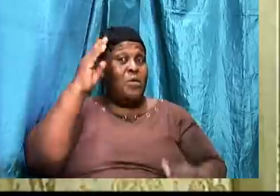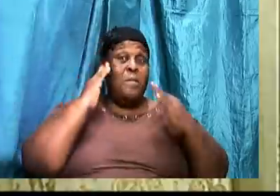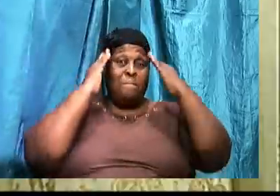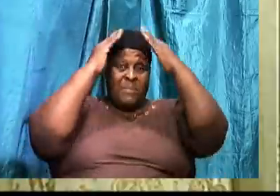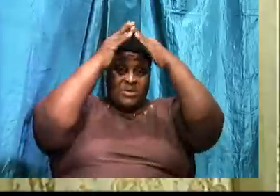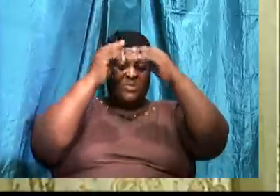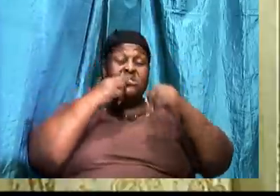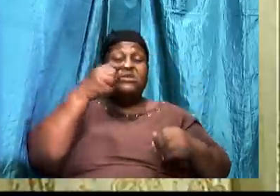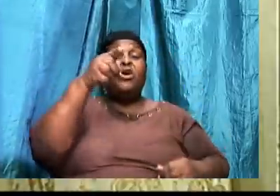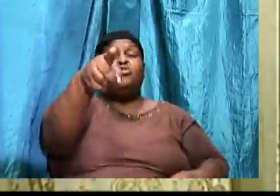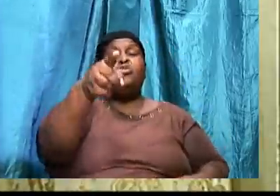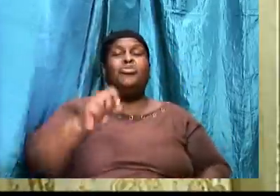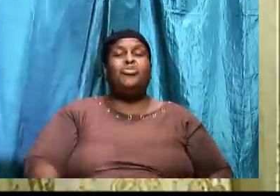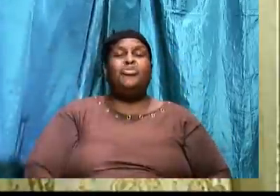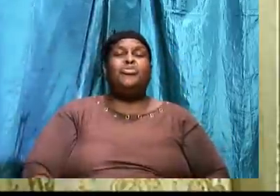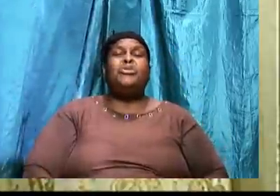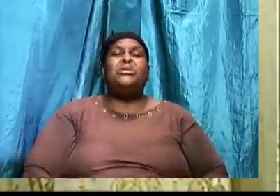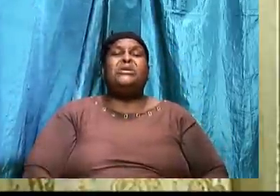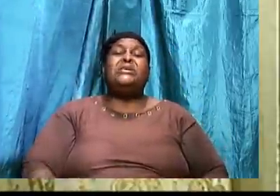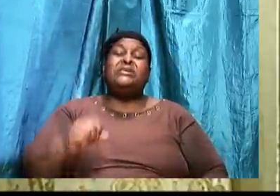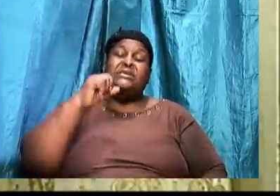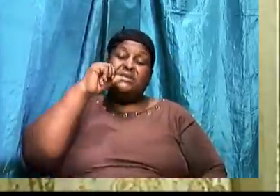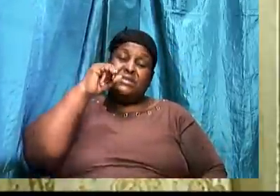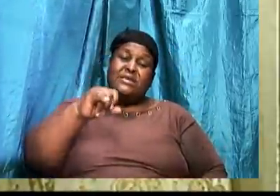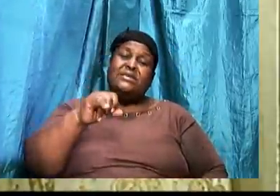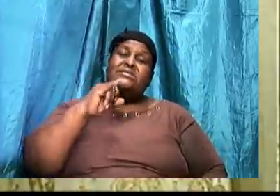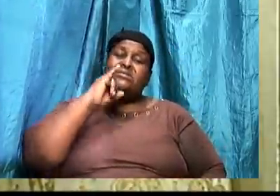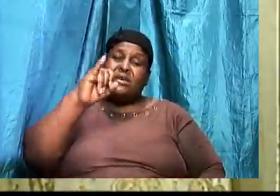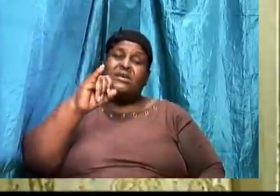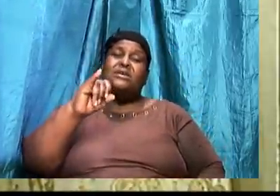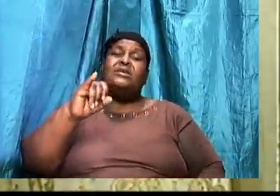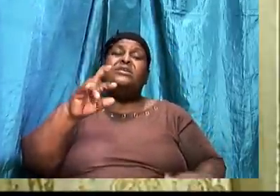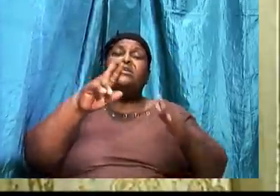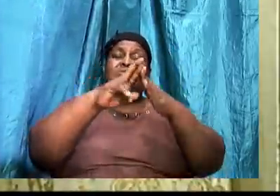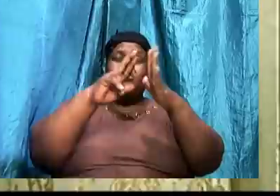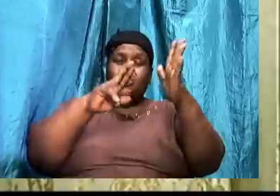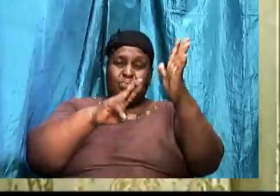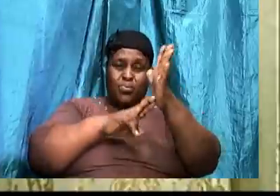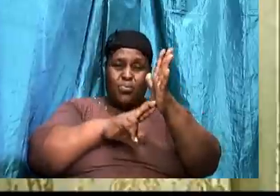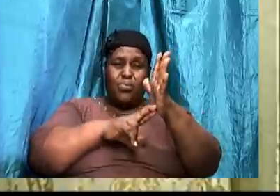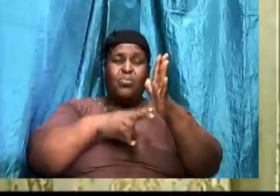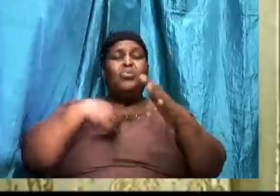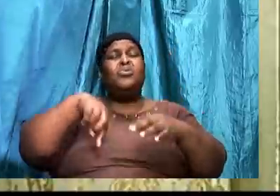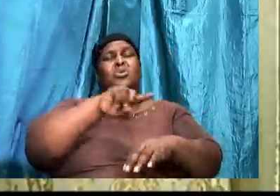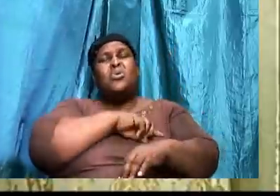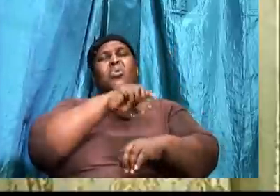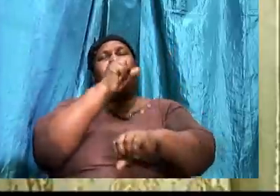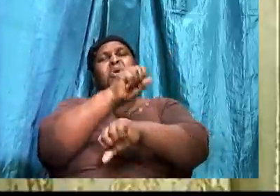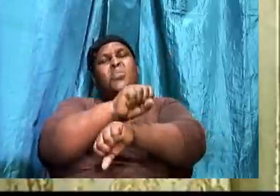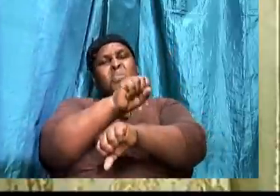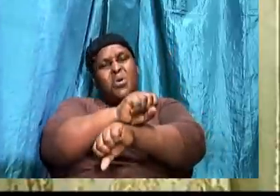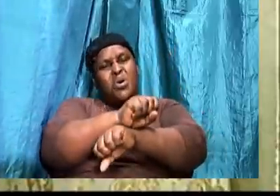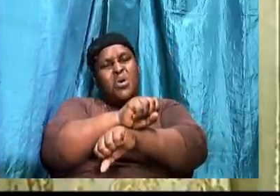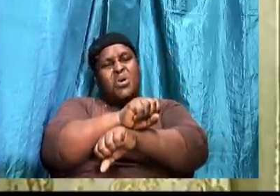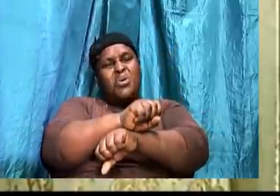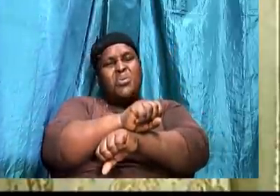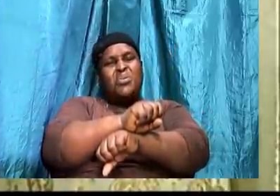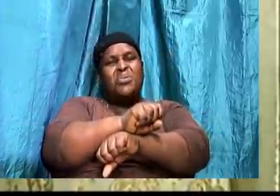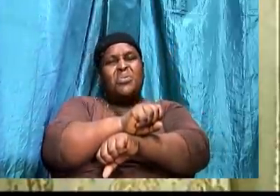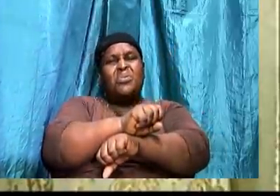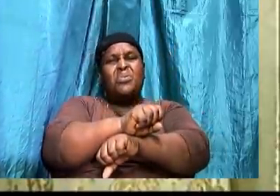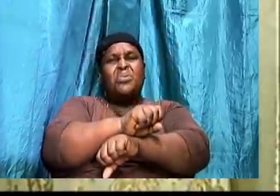Tells you. That this is the standard. That we operate in. And you can't find it in scripture. You think he put it in there. To please himself.